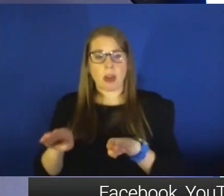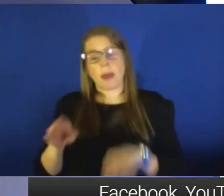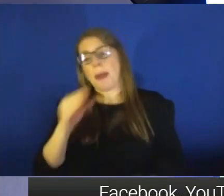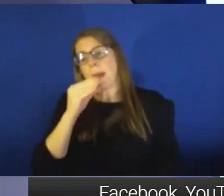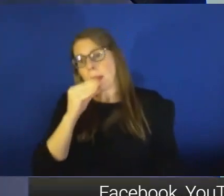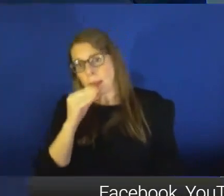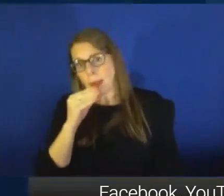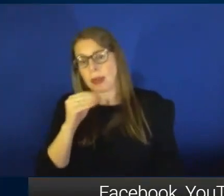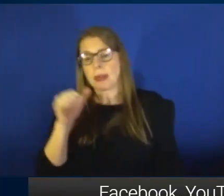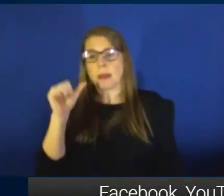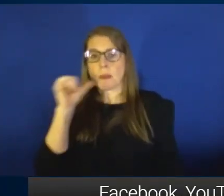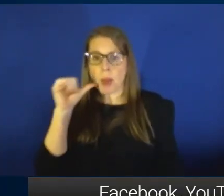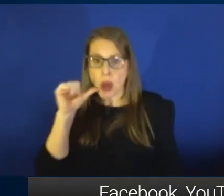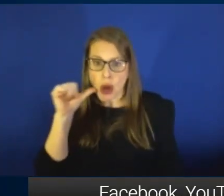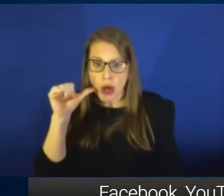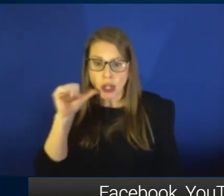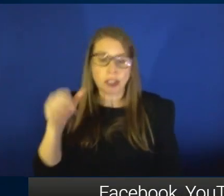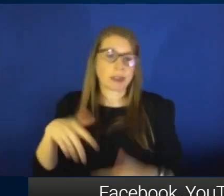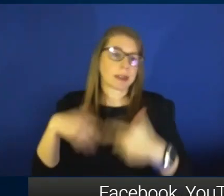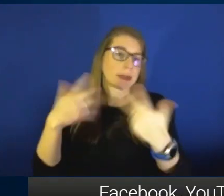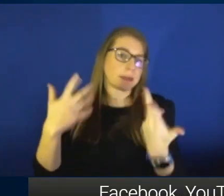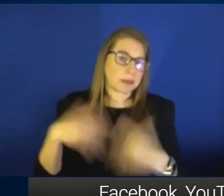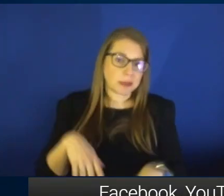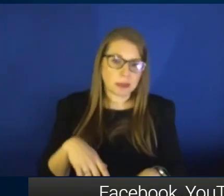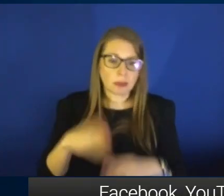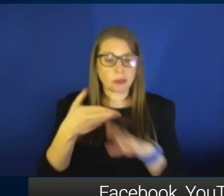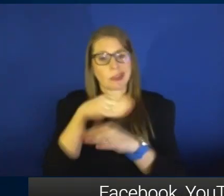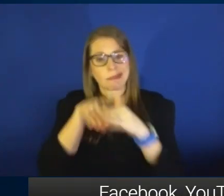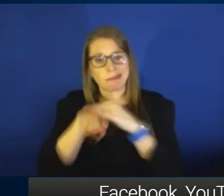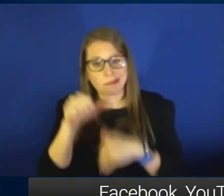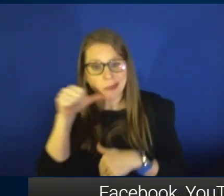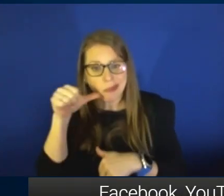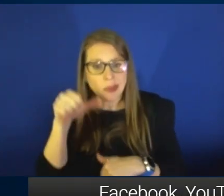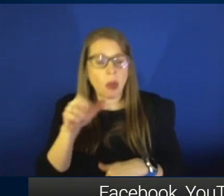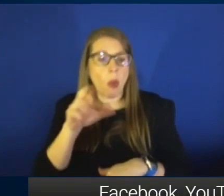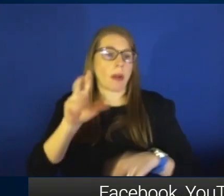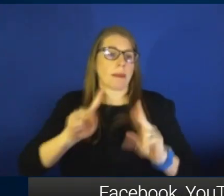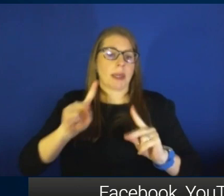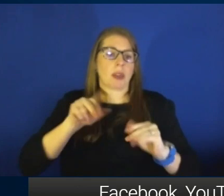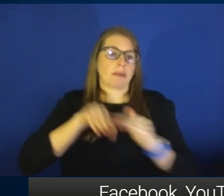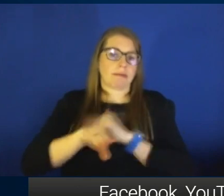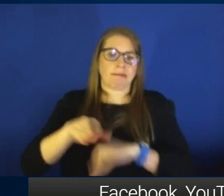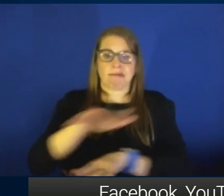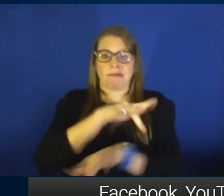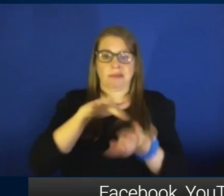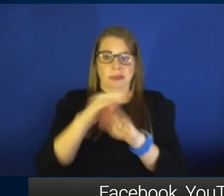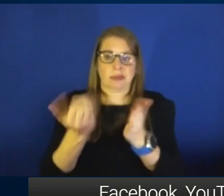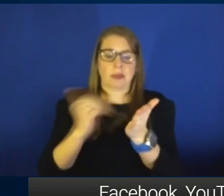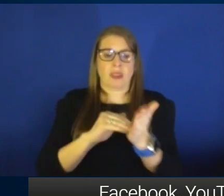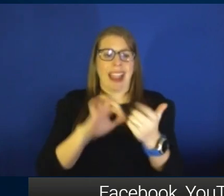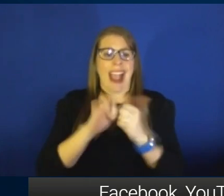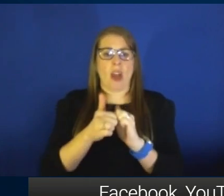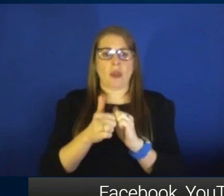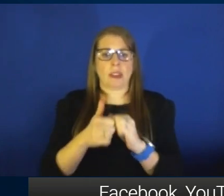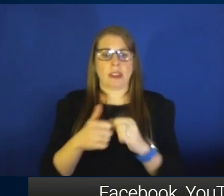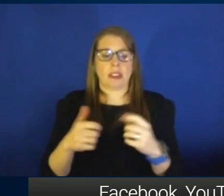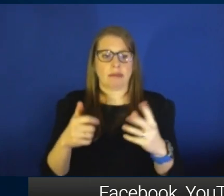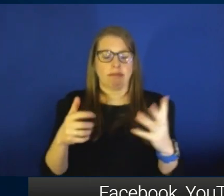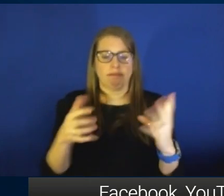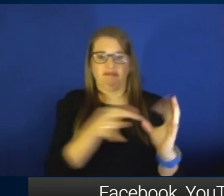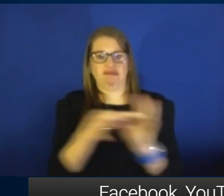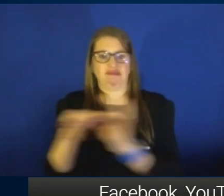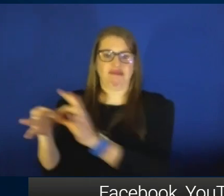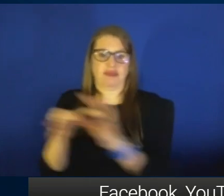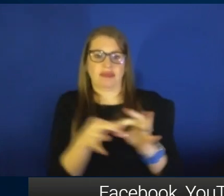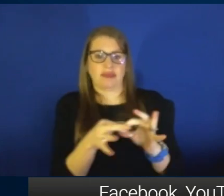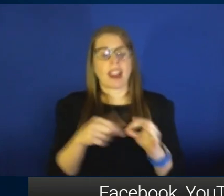the doors of bars. We talk about, you know, what people are just going to get back to doing. So how does this all intersect? So, yeah, public health, I love the public